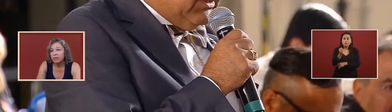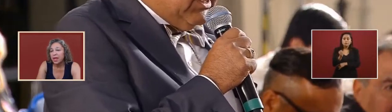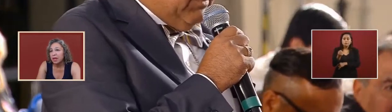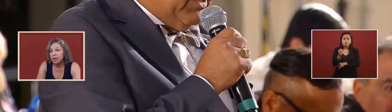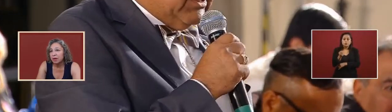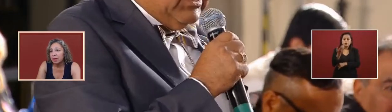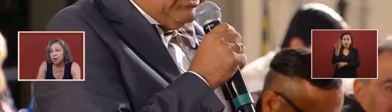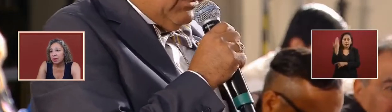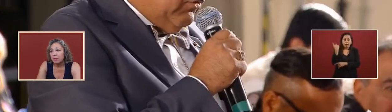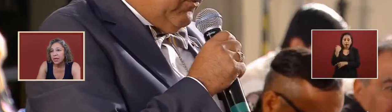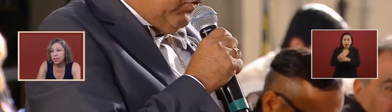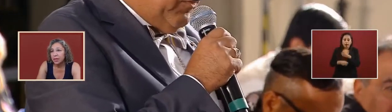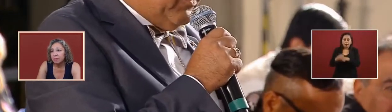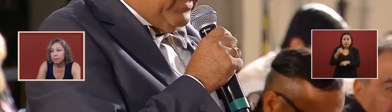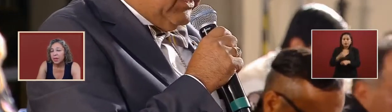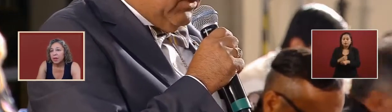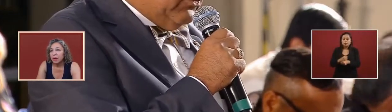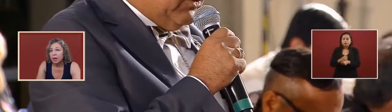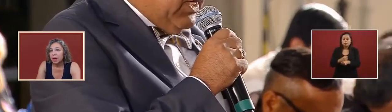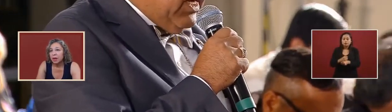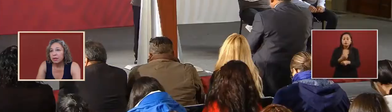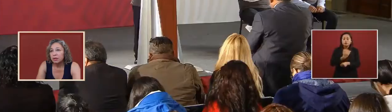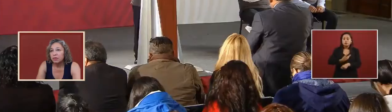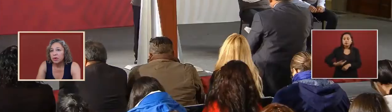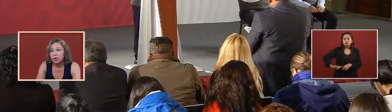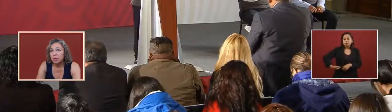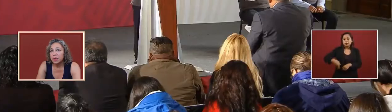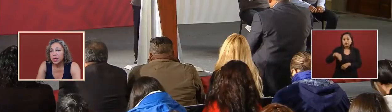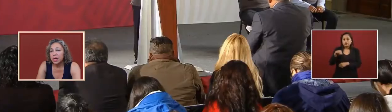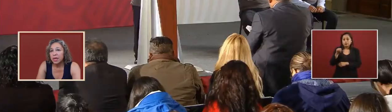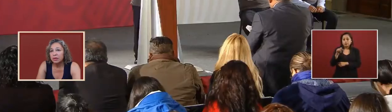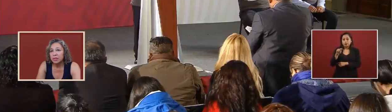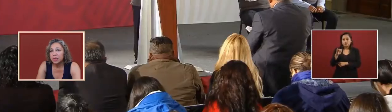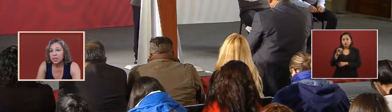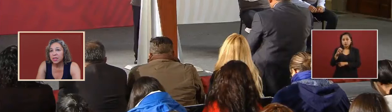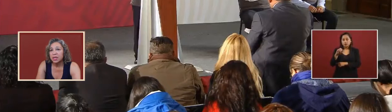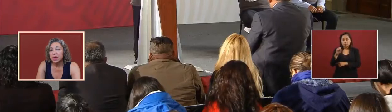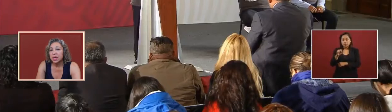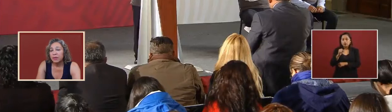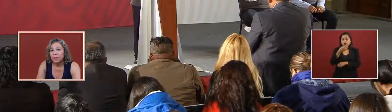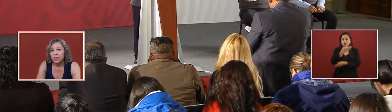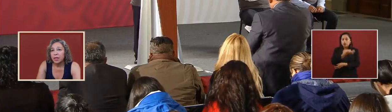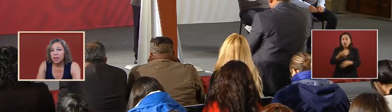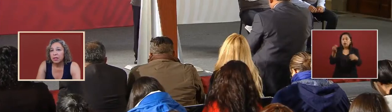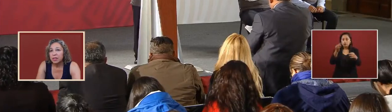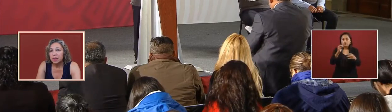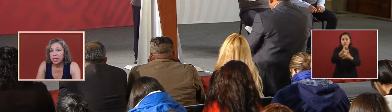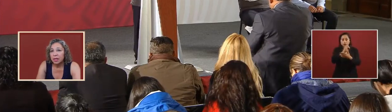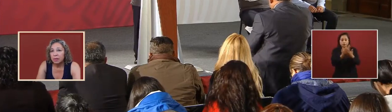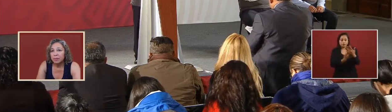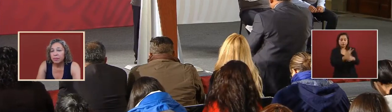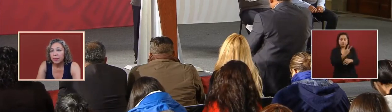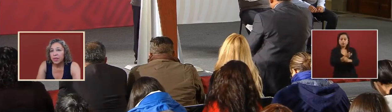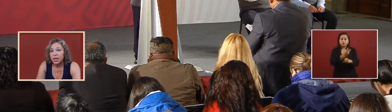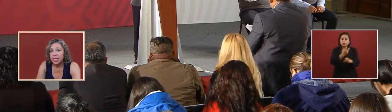of that year of that time adolfo lopez announced the